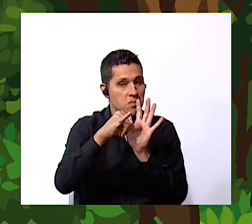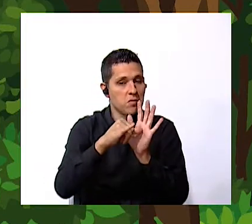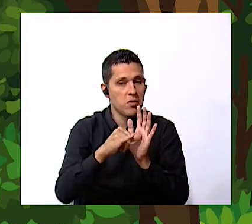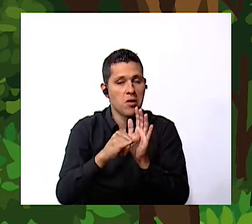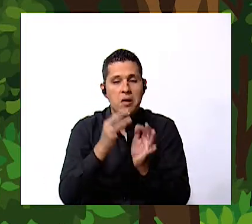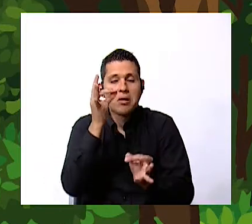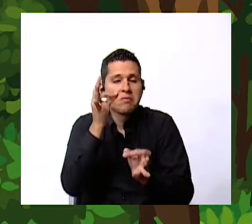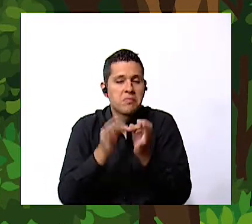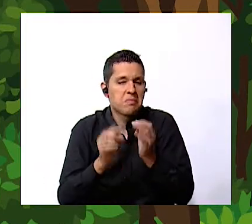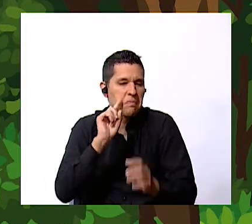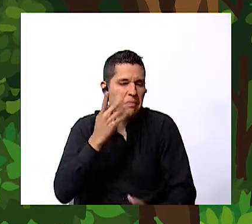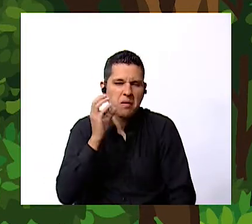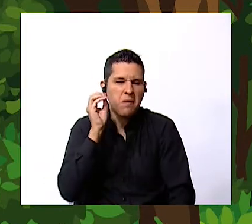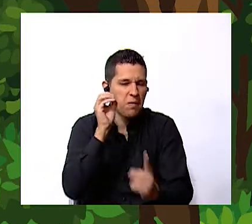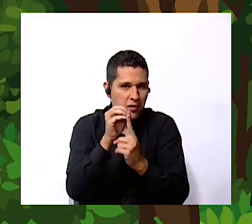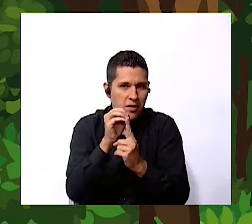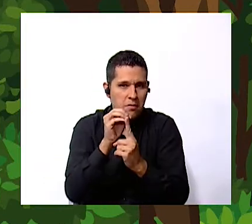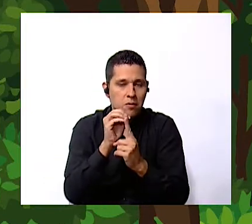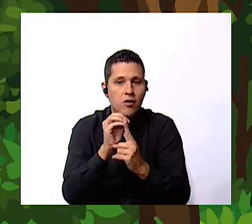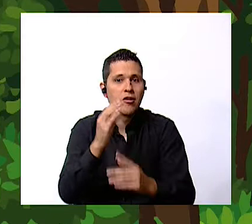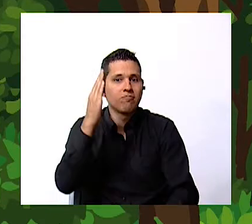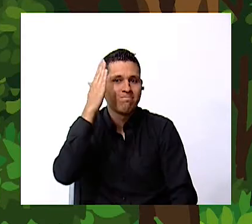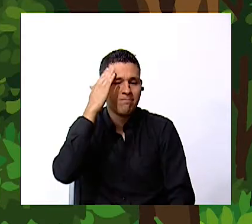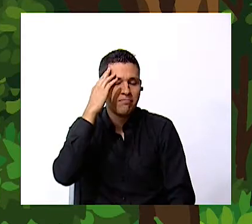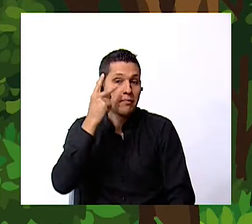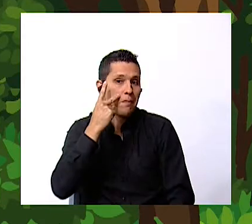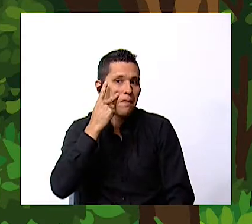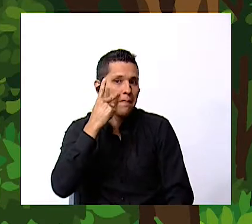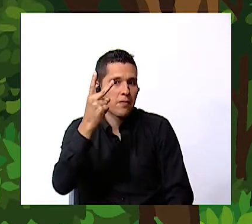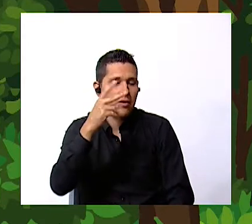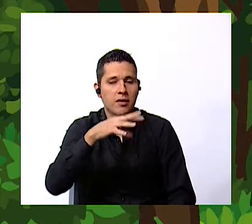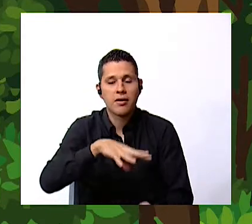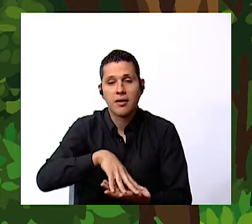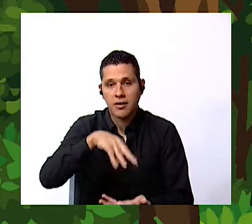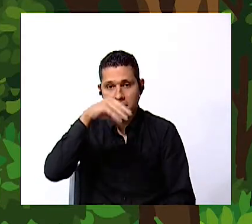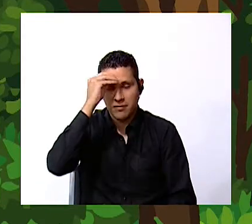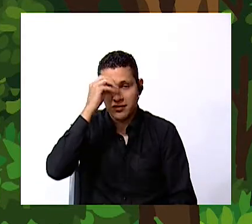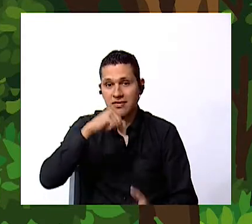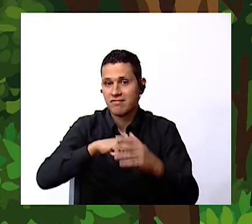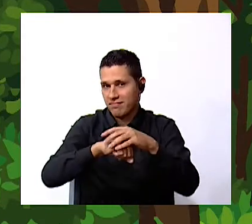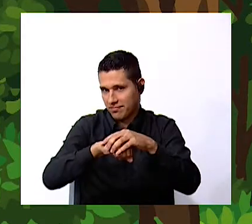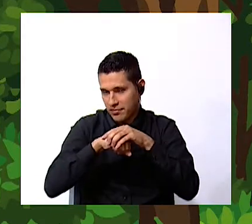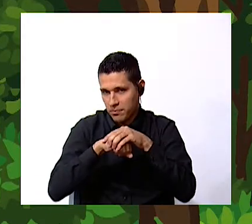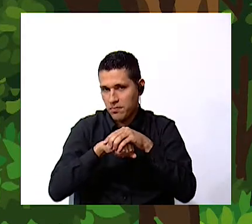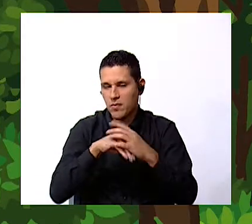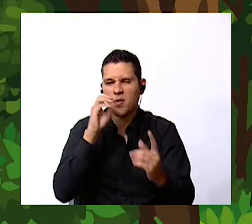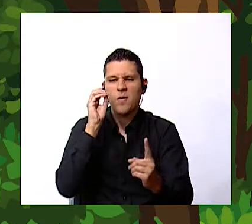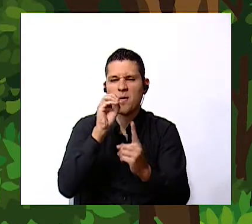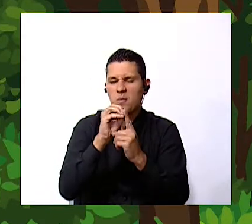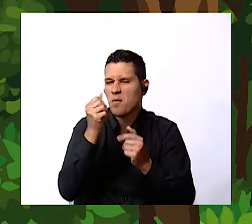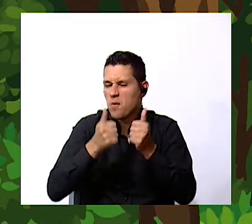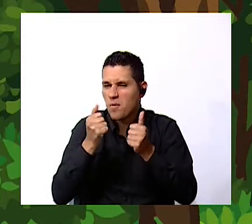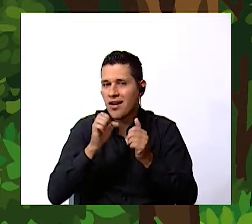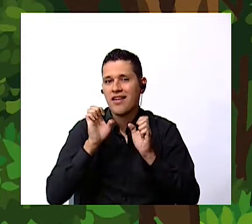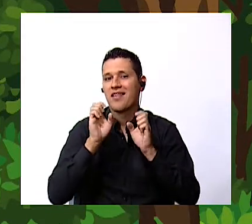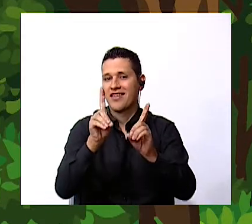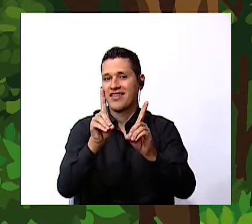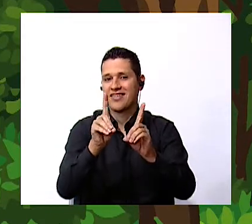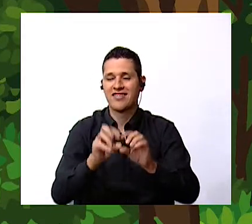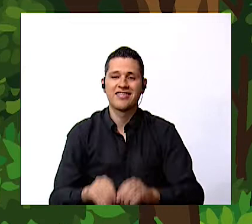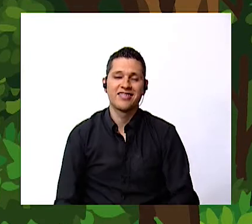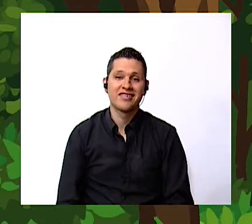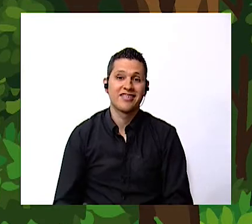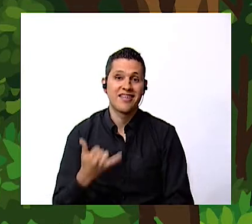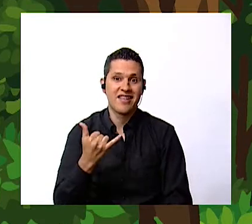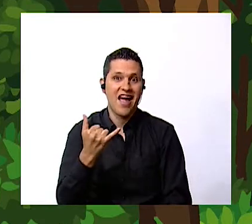ilustrar lo que estamos aprendiendo en inglés y se utilizarán exclusivamente con fines educativos okay I